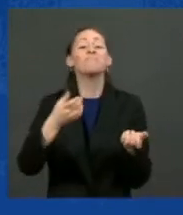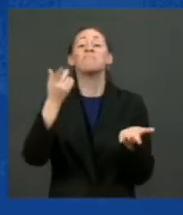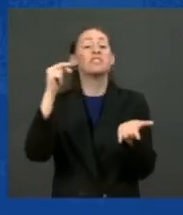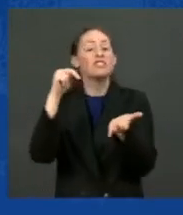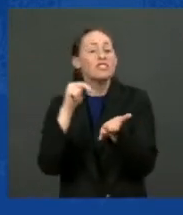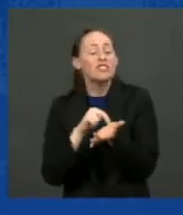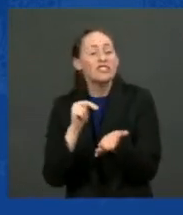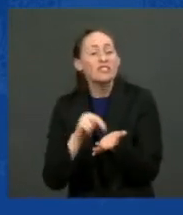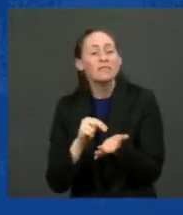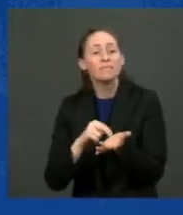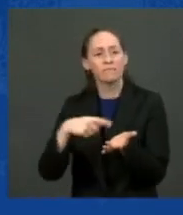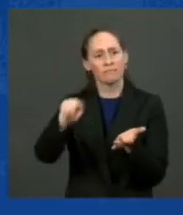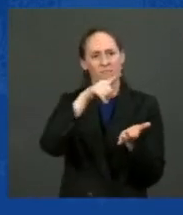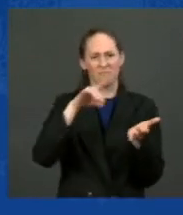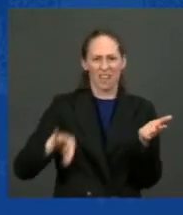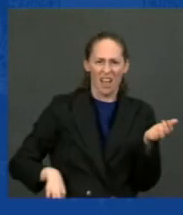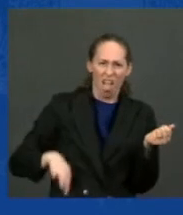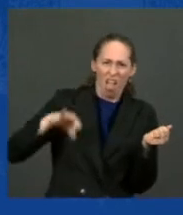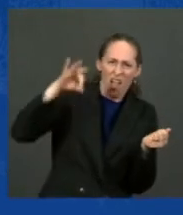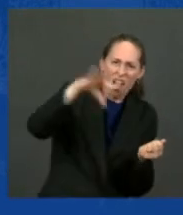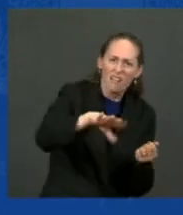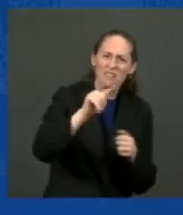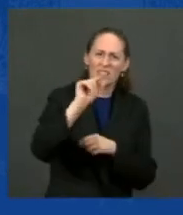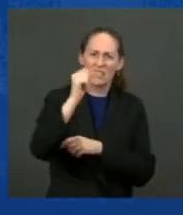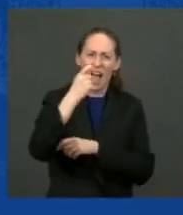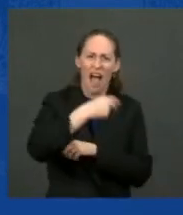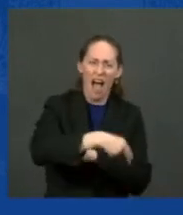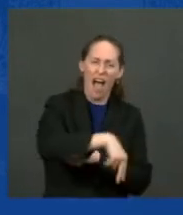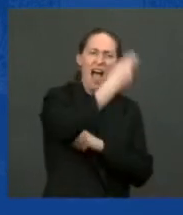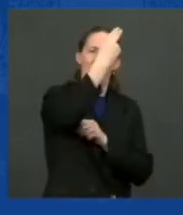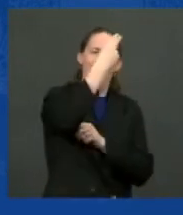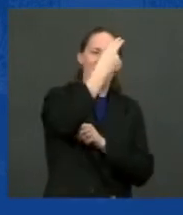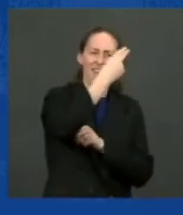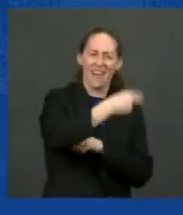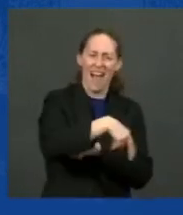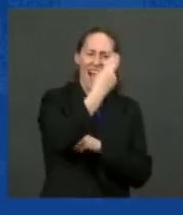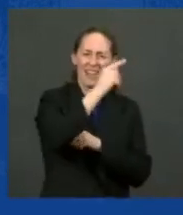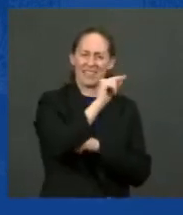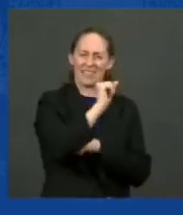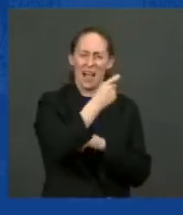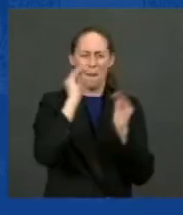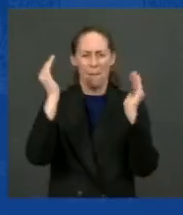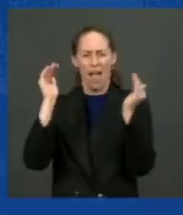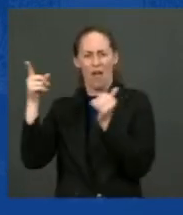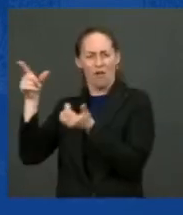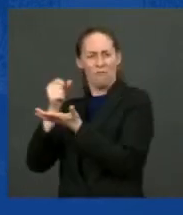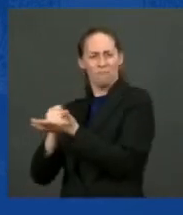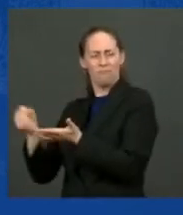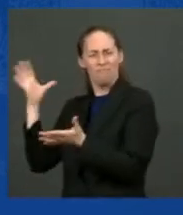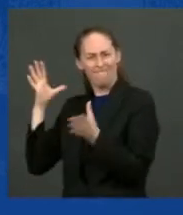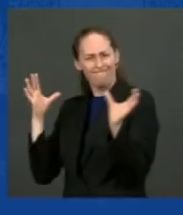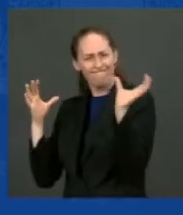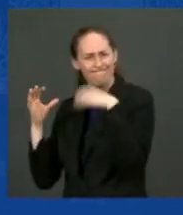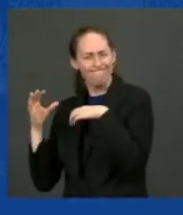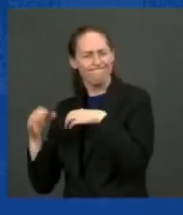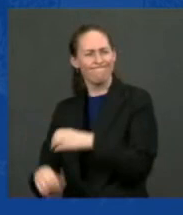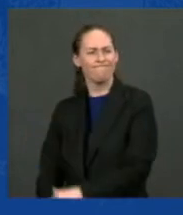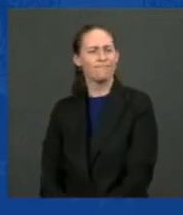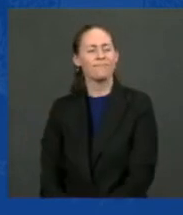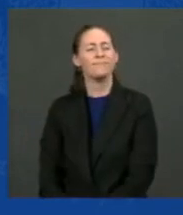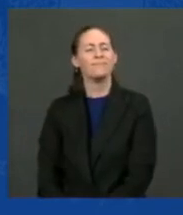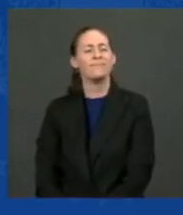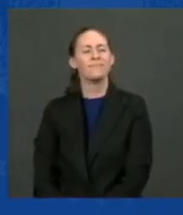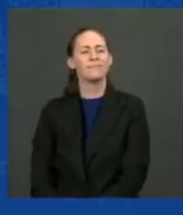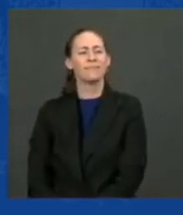paid a higher tax rate. A higher tax rate. The significant portion of the major corporations in America